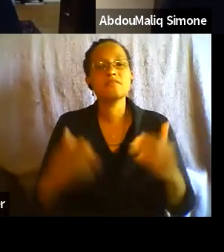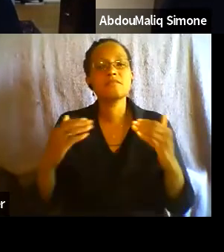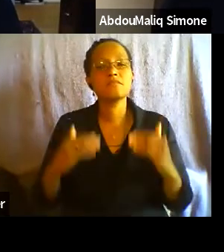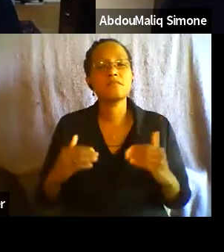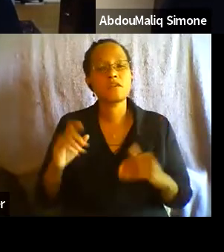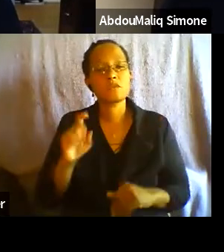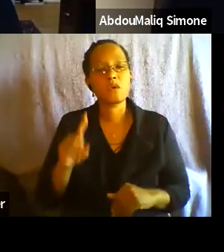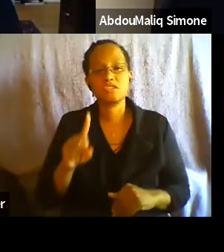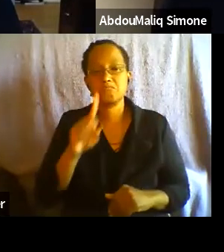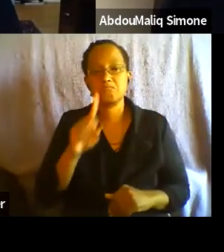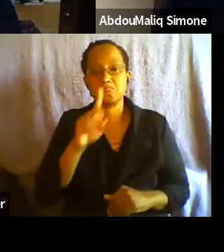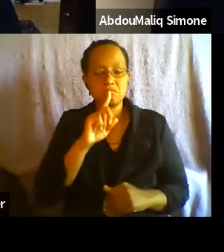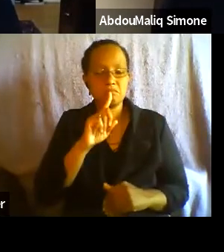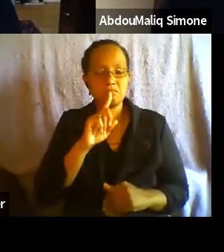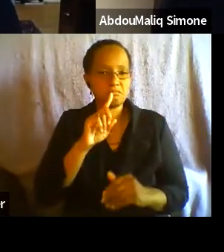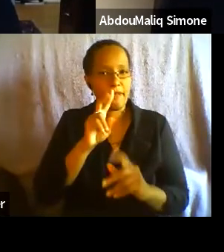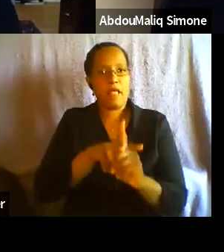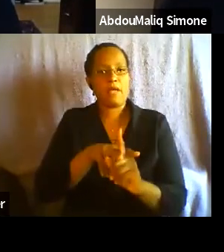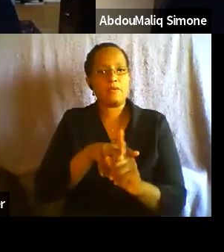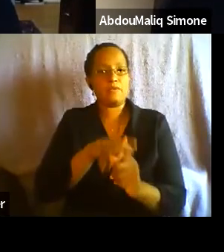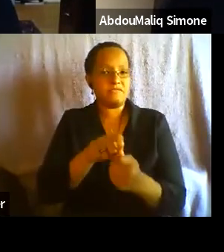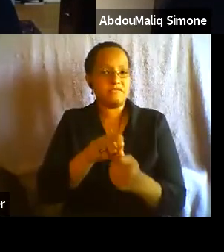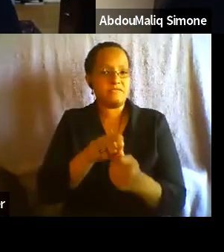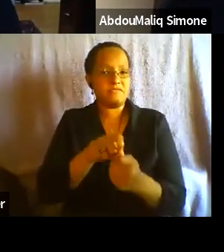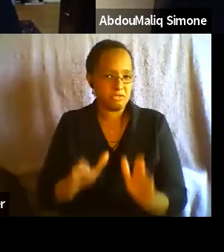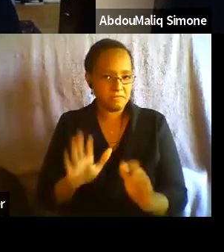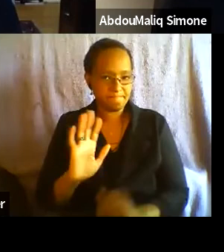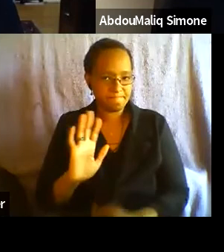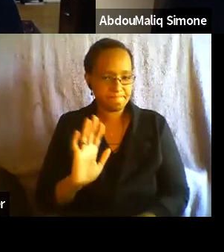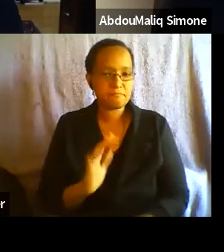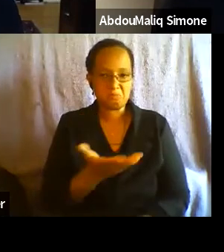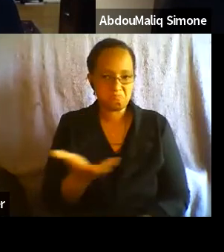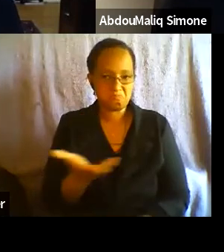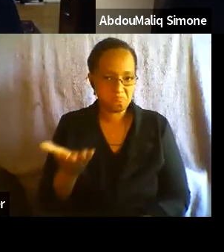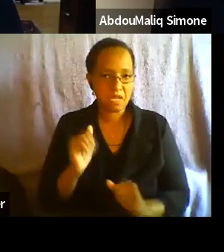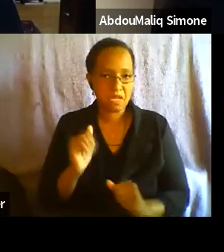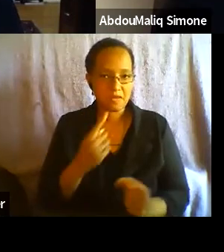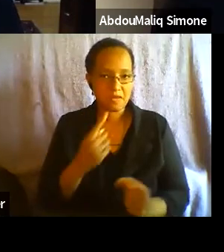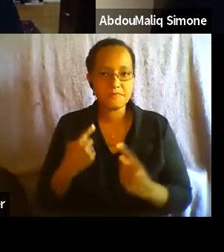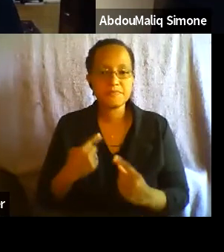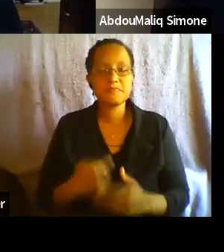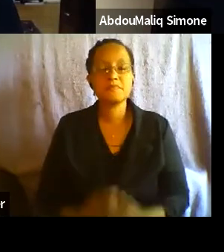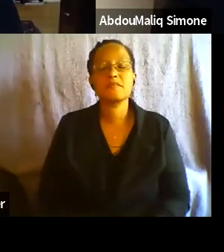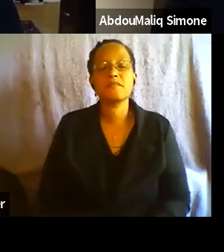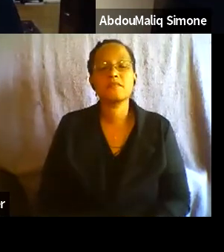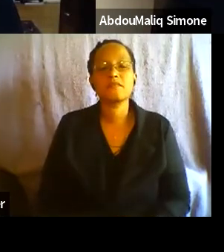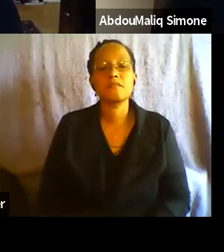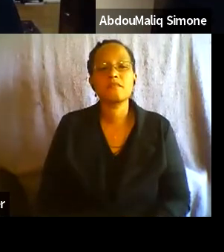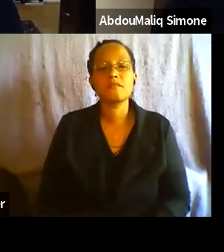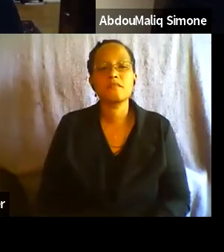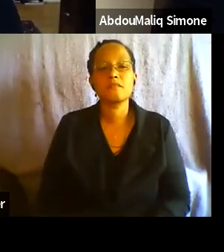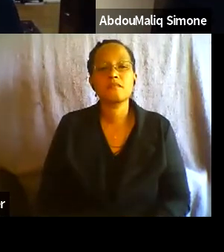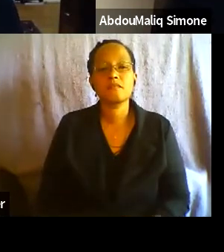a specific person. And so you all might wish to speak to it. And it, it reads as follows. The